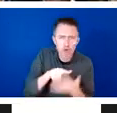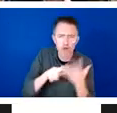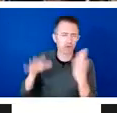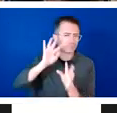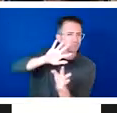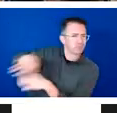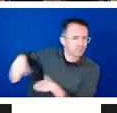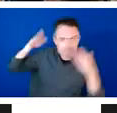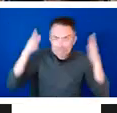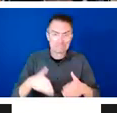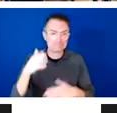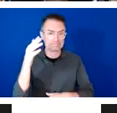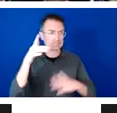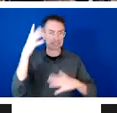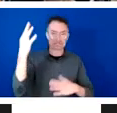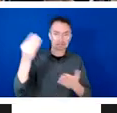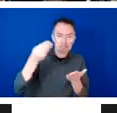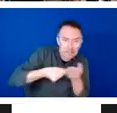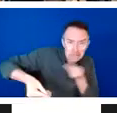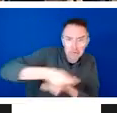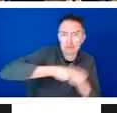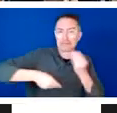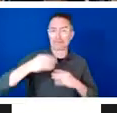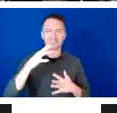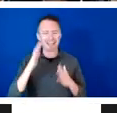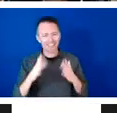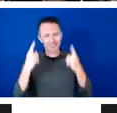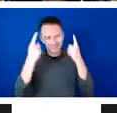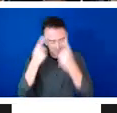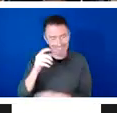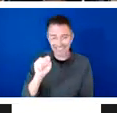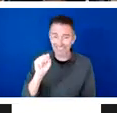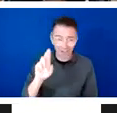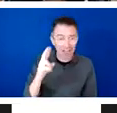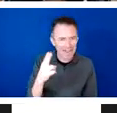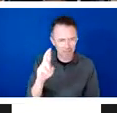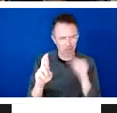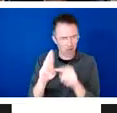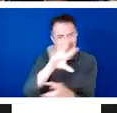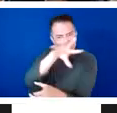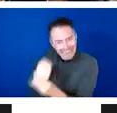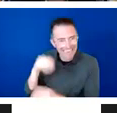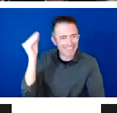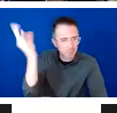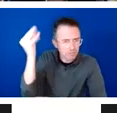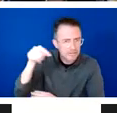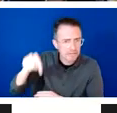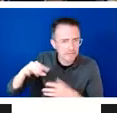empower and give people the urgency and the resilience to really adapt to climate shocks.